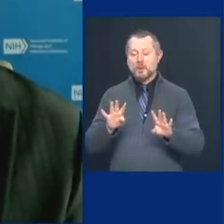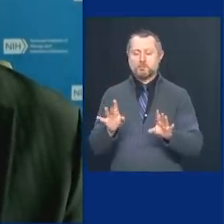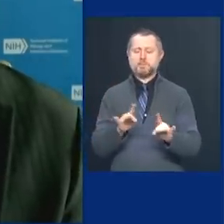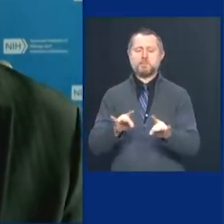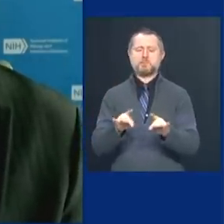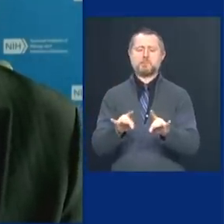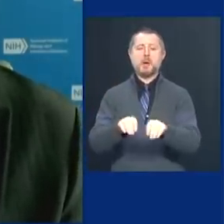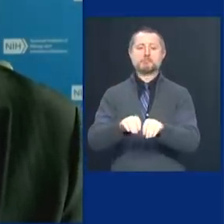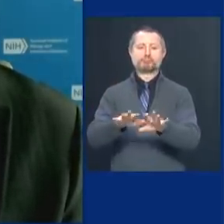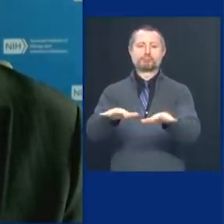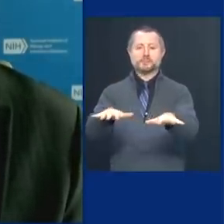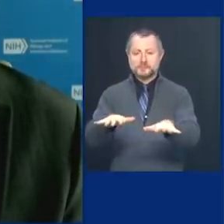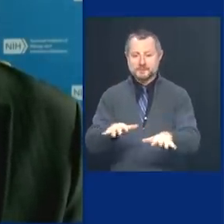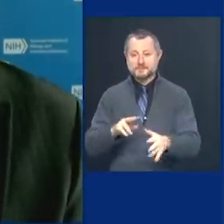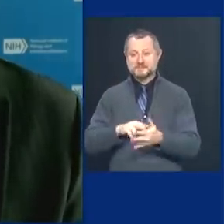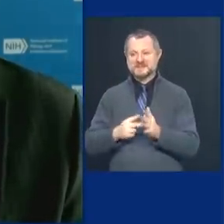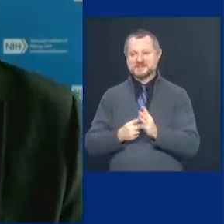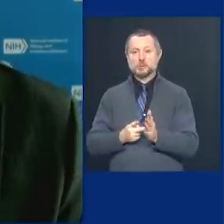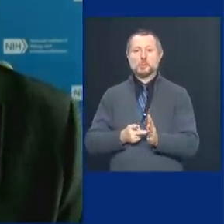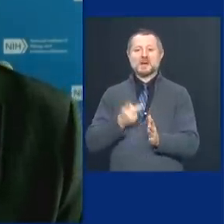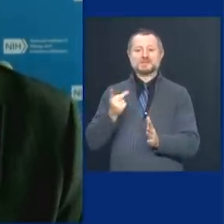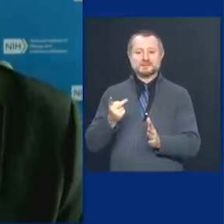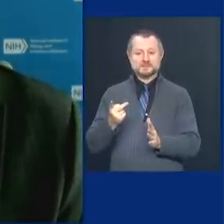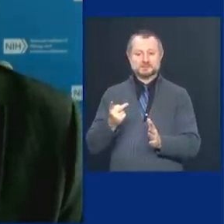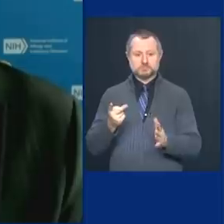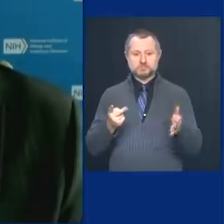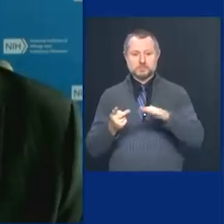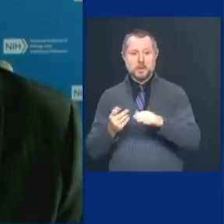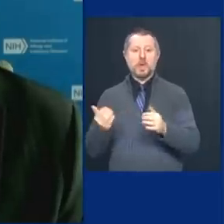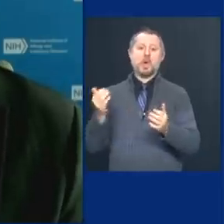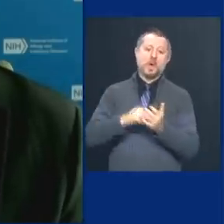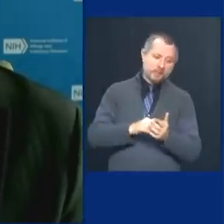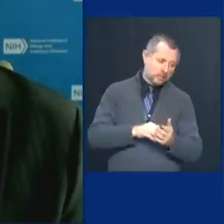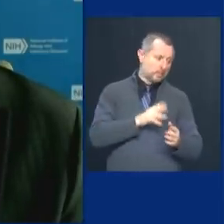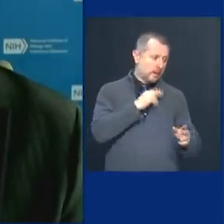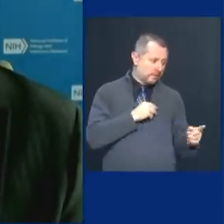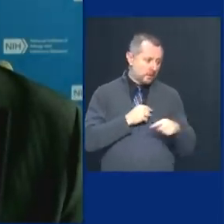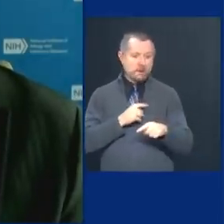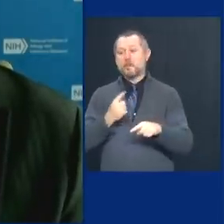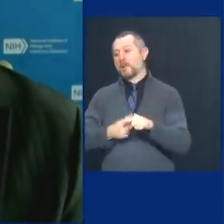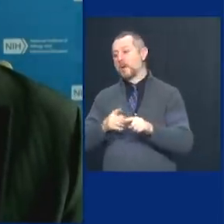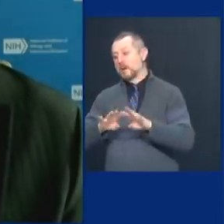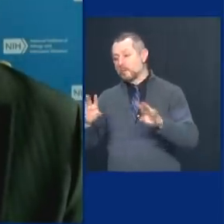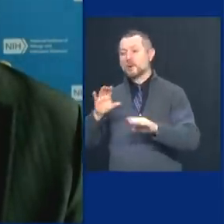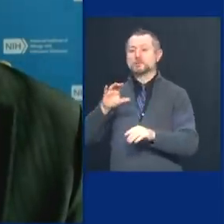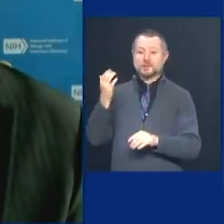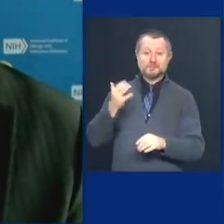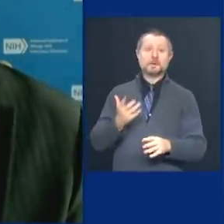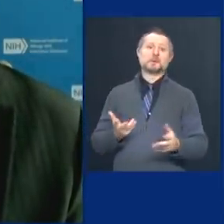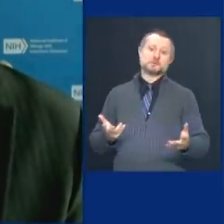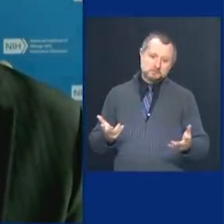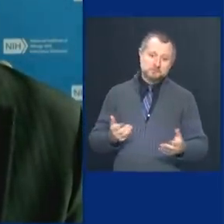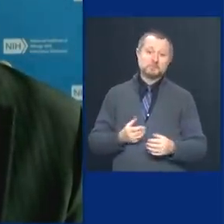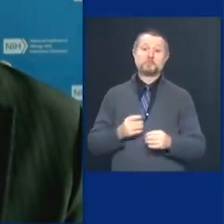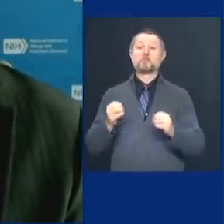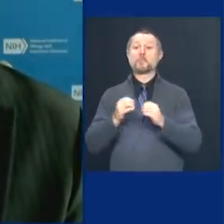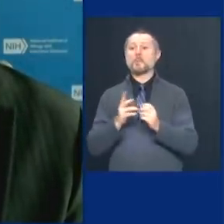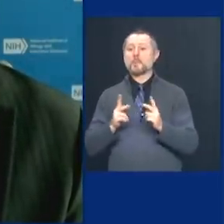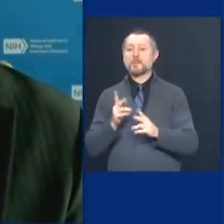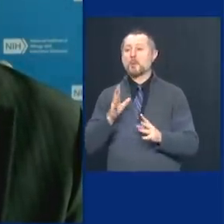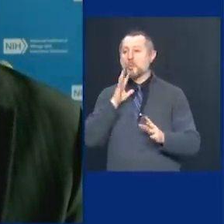upon a surge. And then before you can handle that, more people are going to travel over Christmas. They're going to have more of those